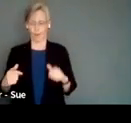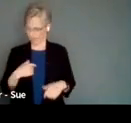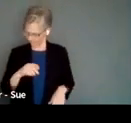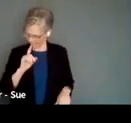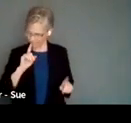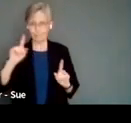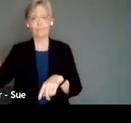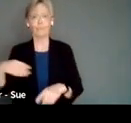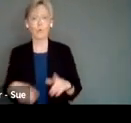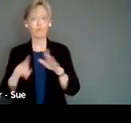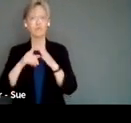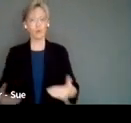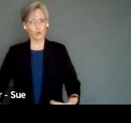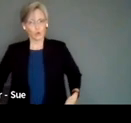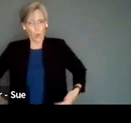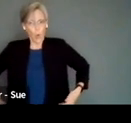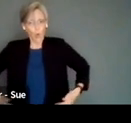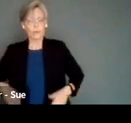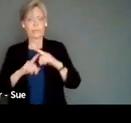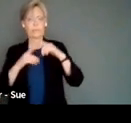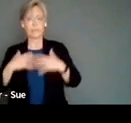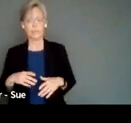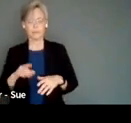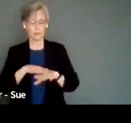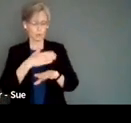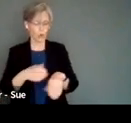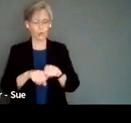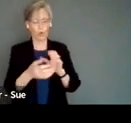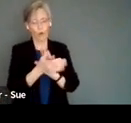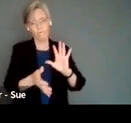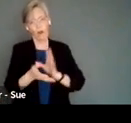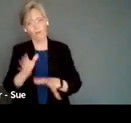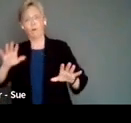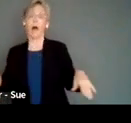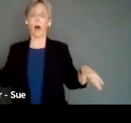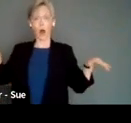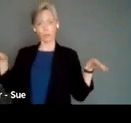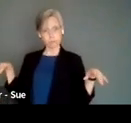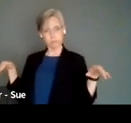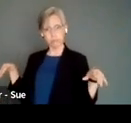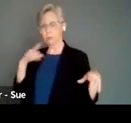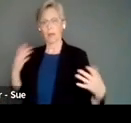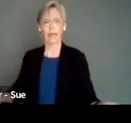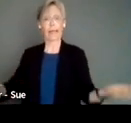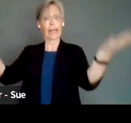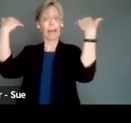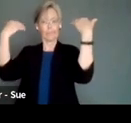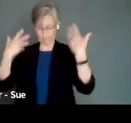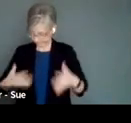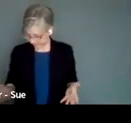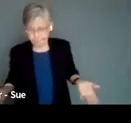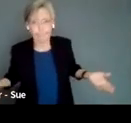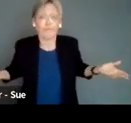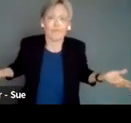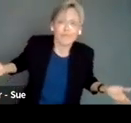because I can show up with my shorts and t shirts, and I can take my socks and shoes off. So basically, when you're doing a relaxed performance saying come as you are completely